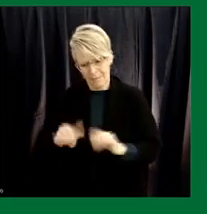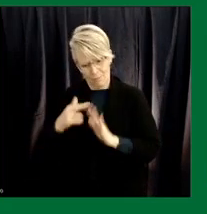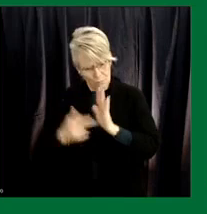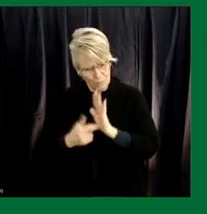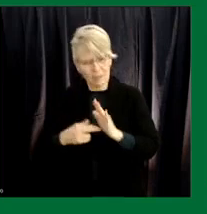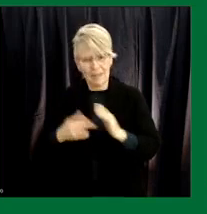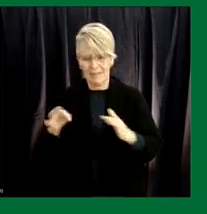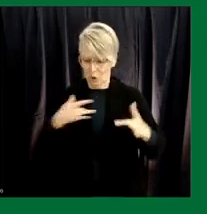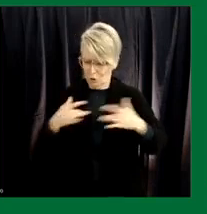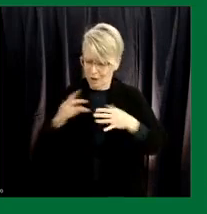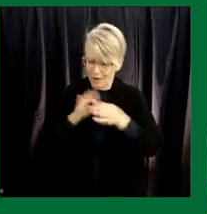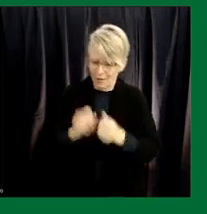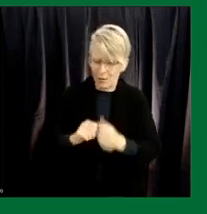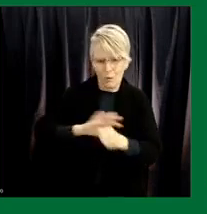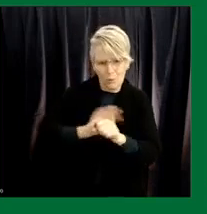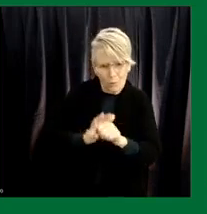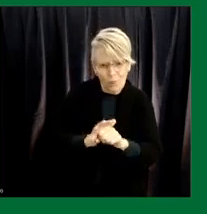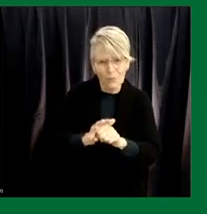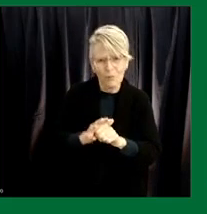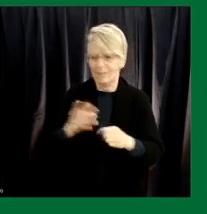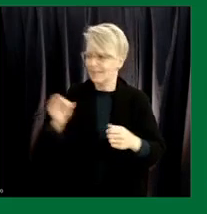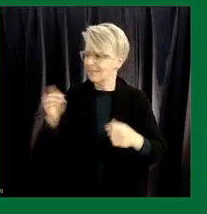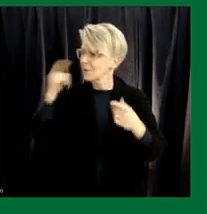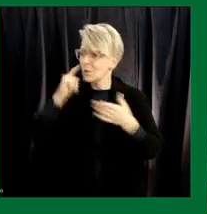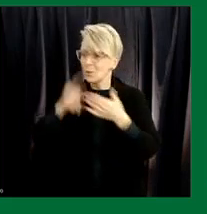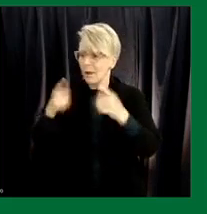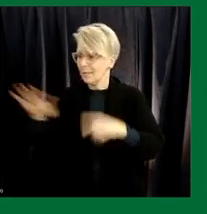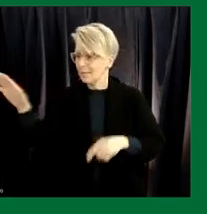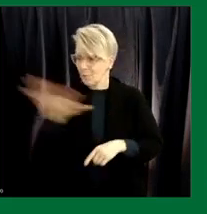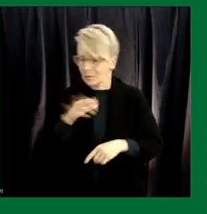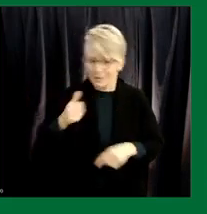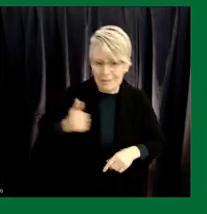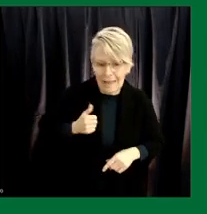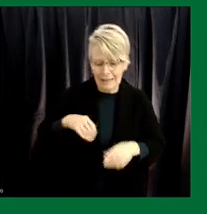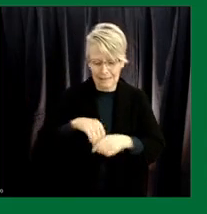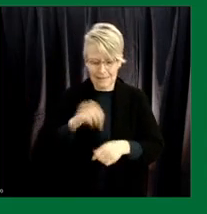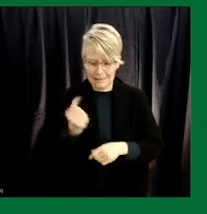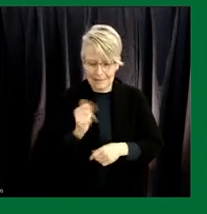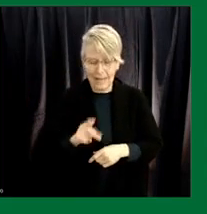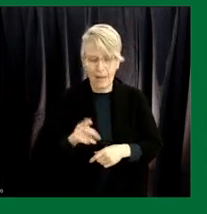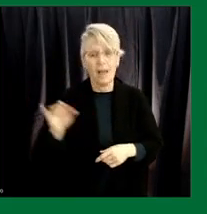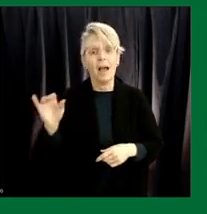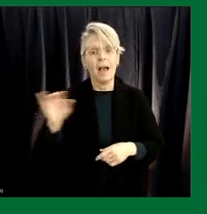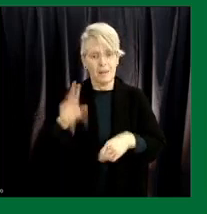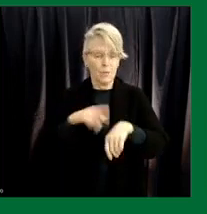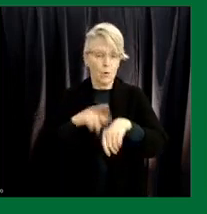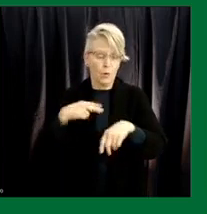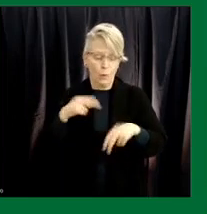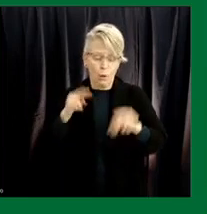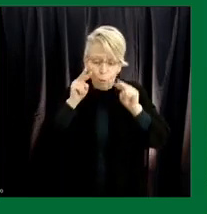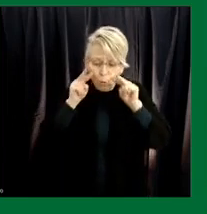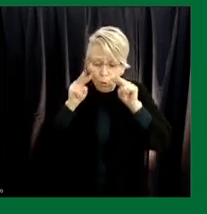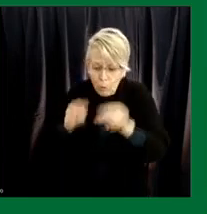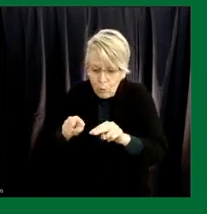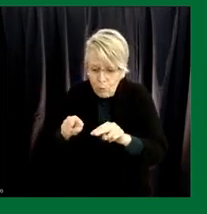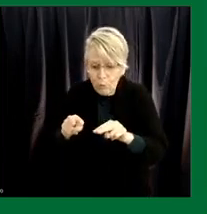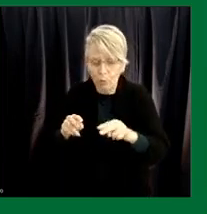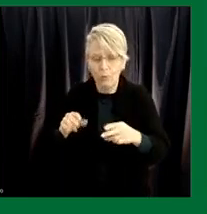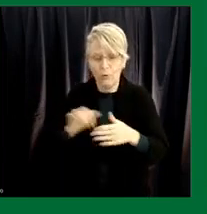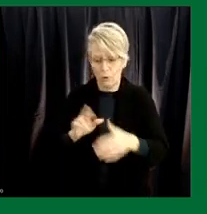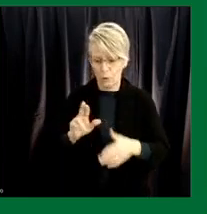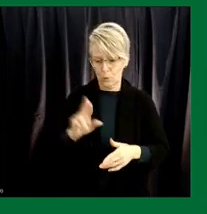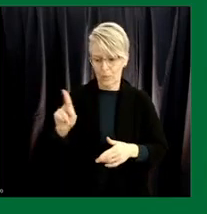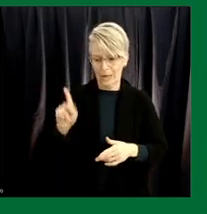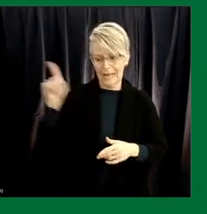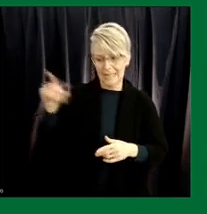become established in canada and saskatchewan and of course we are looking very closely at uk reports that suggested